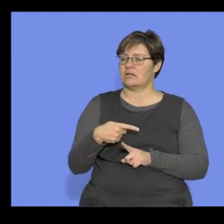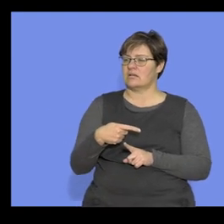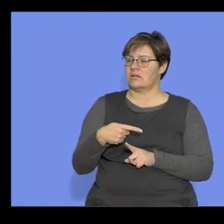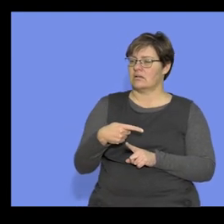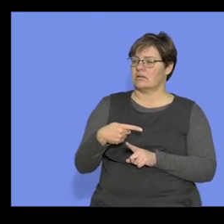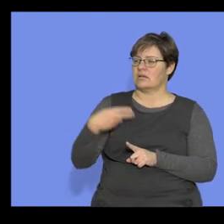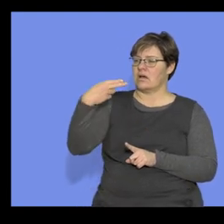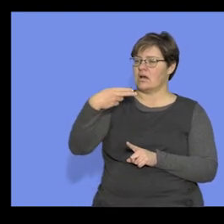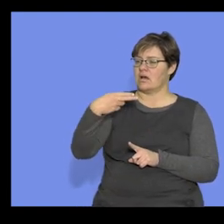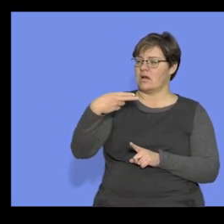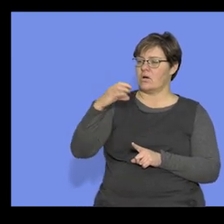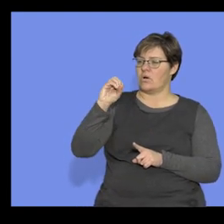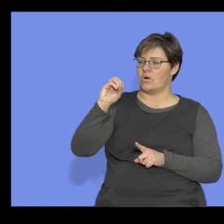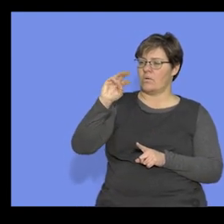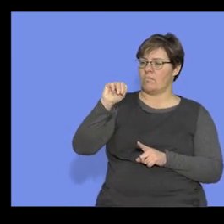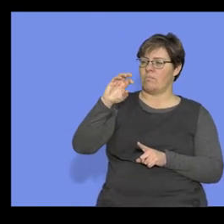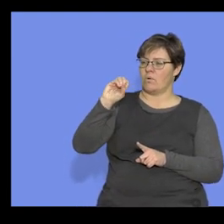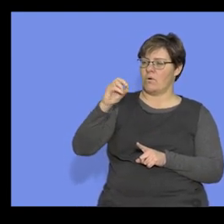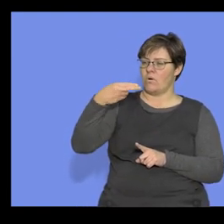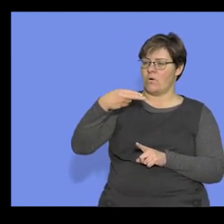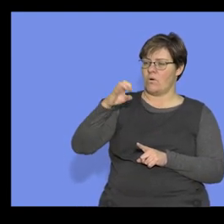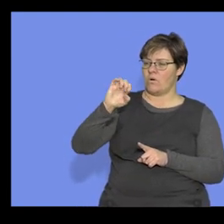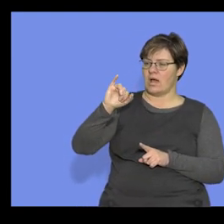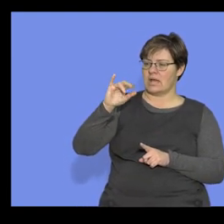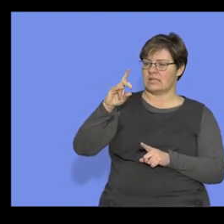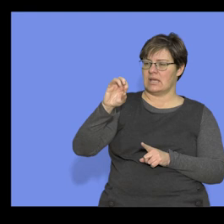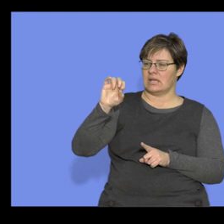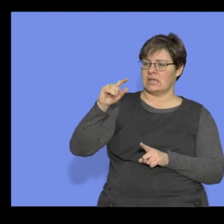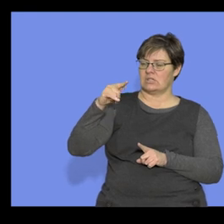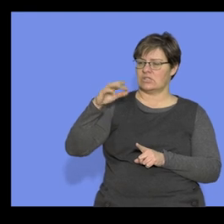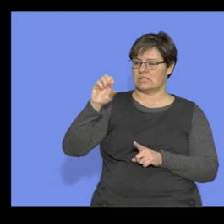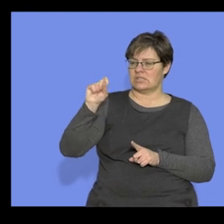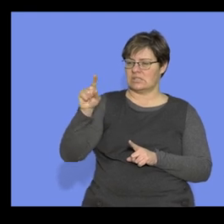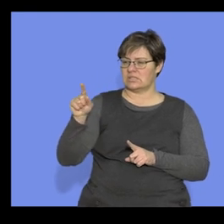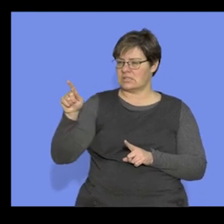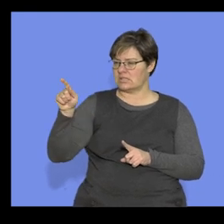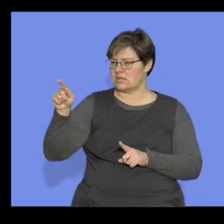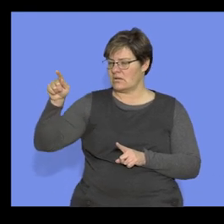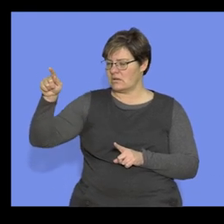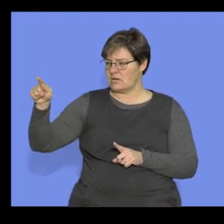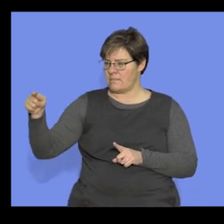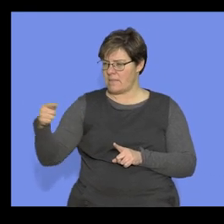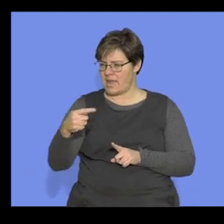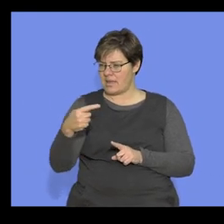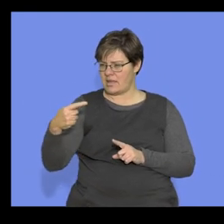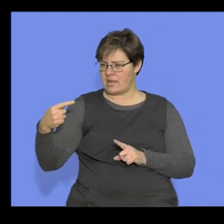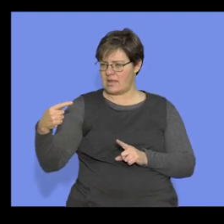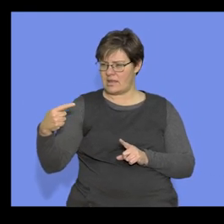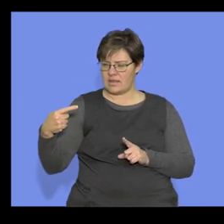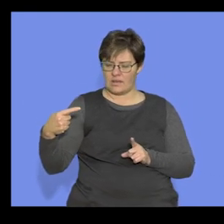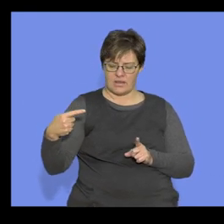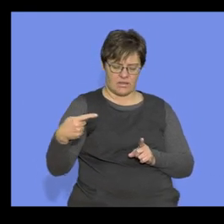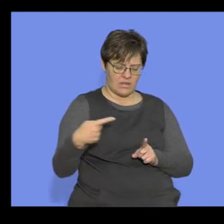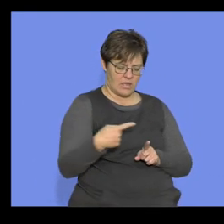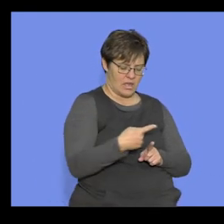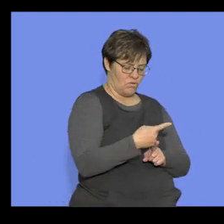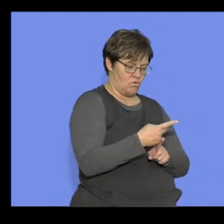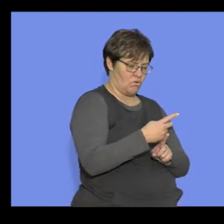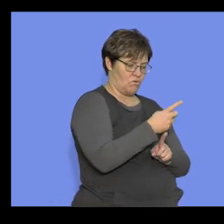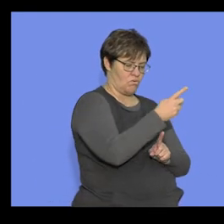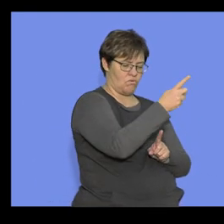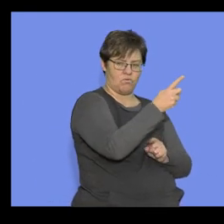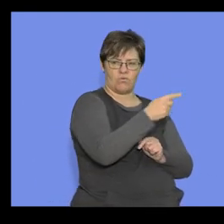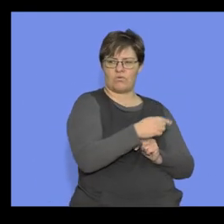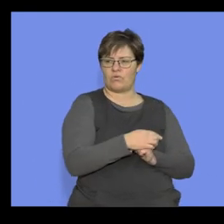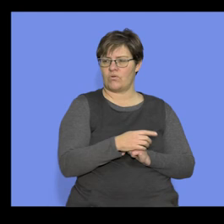hub huddlebird genesis. Now we need to find their common. So where, what do they have in common? So let's